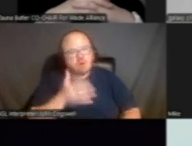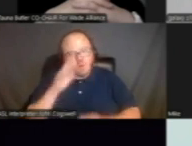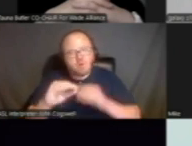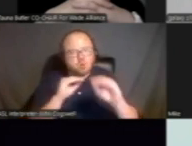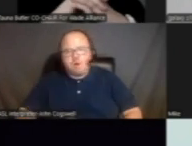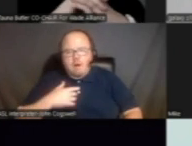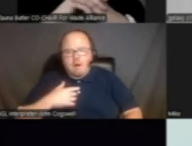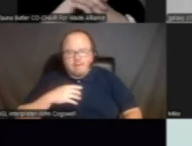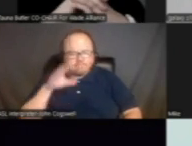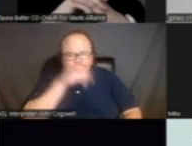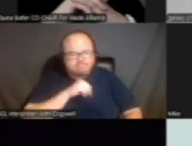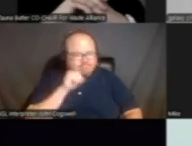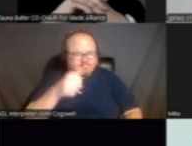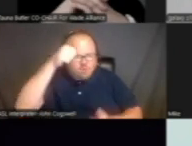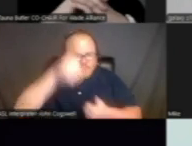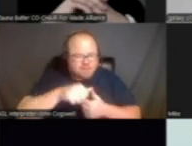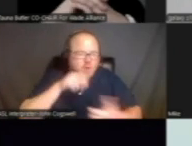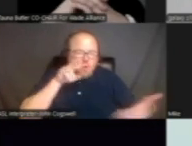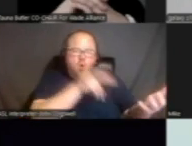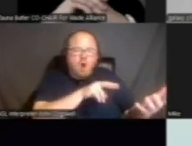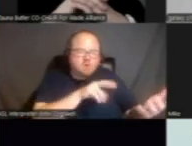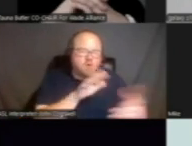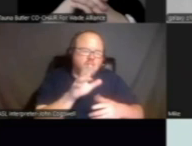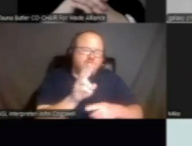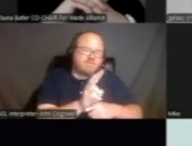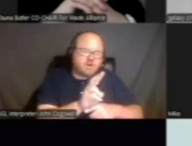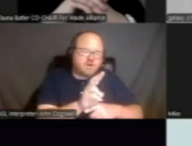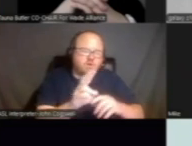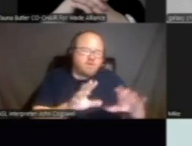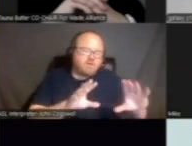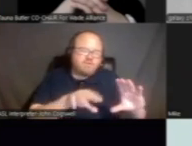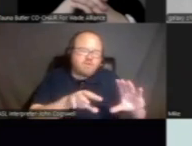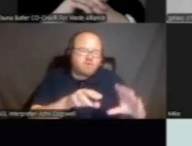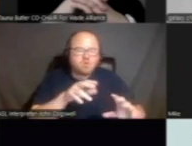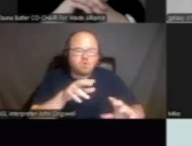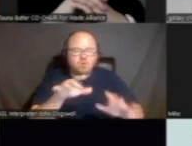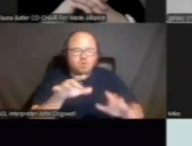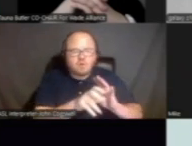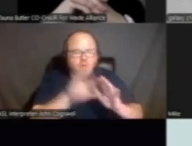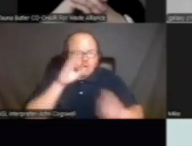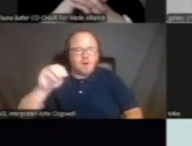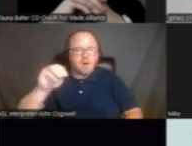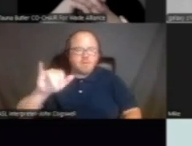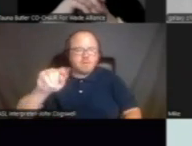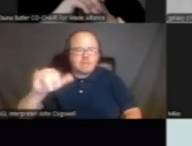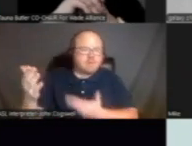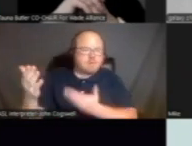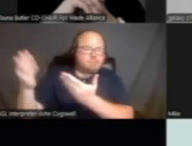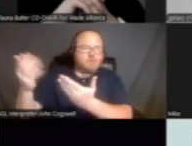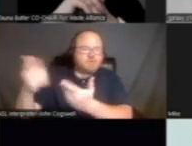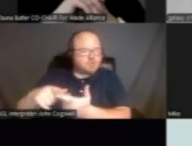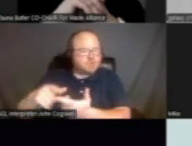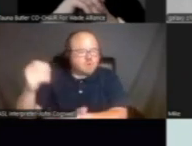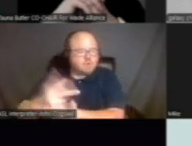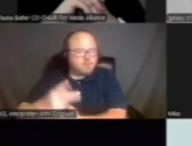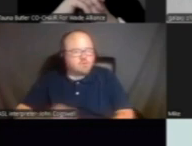correction. We'll have to look at the video recording and see who, I know Misty did the move to approve the minutes. And who